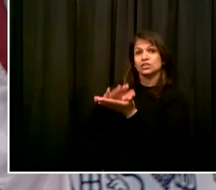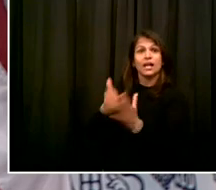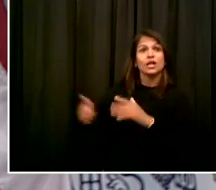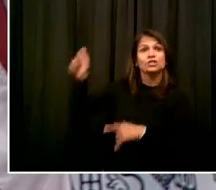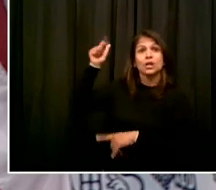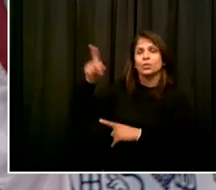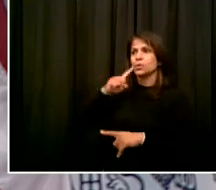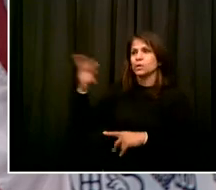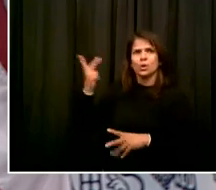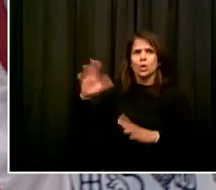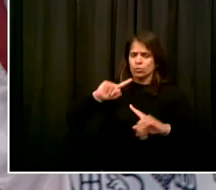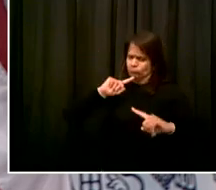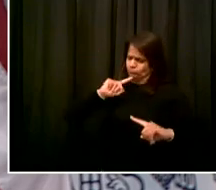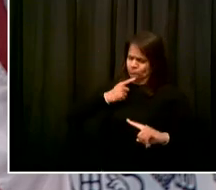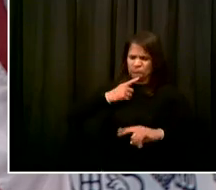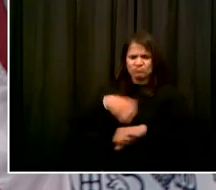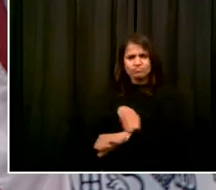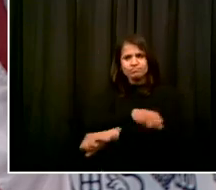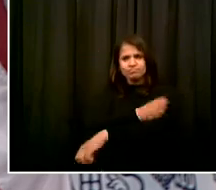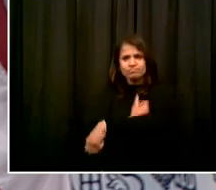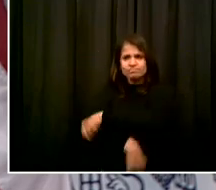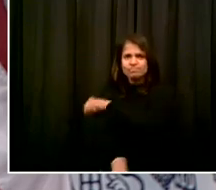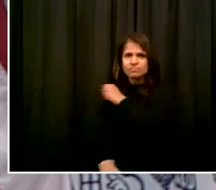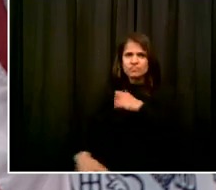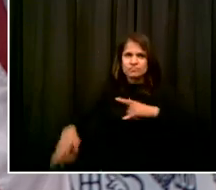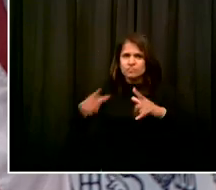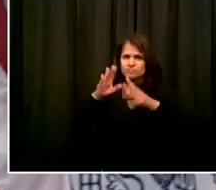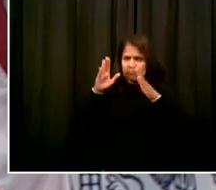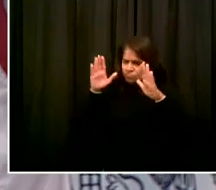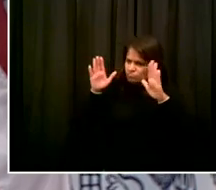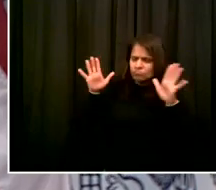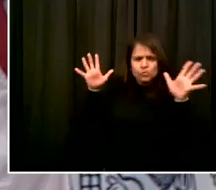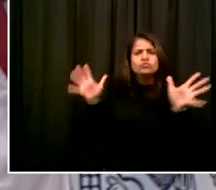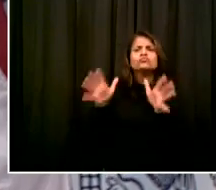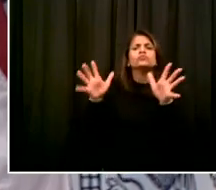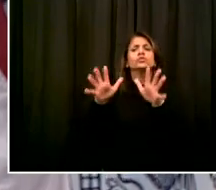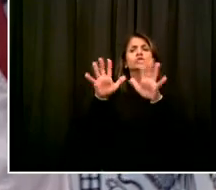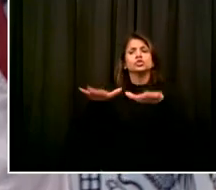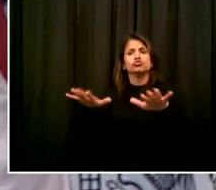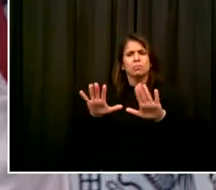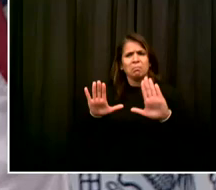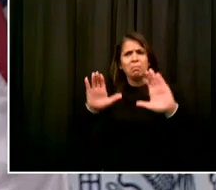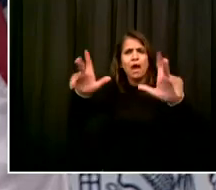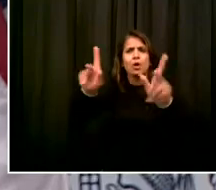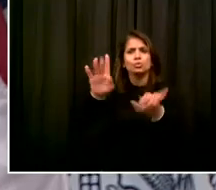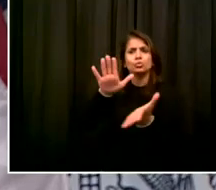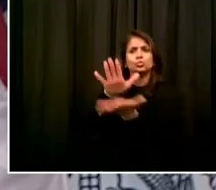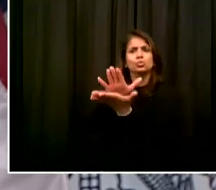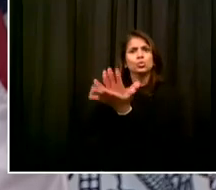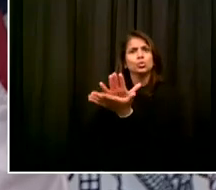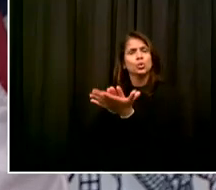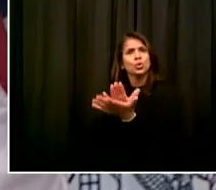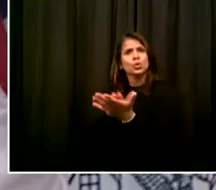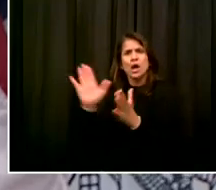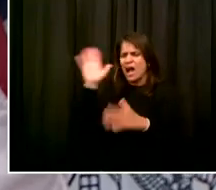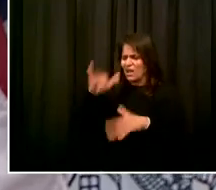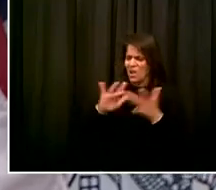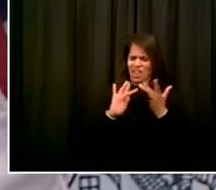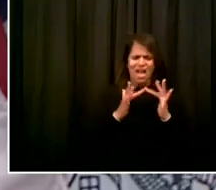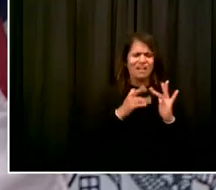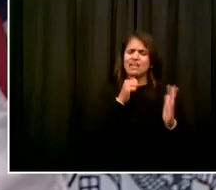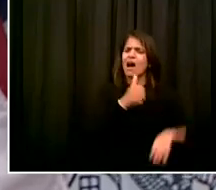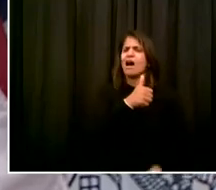of these kids need support that just can't be provided remotely. It needs to be provided by extraordinarily committed professionals,